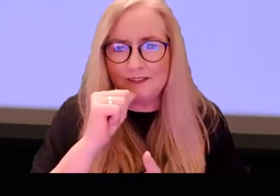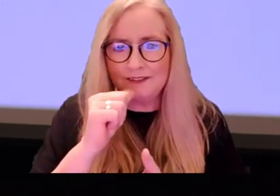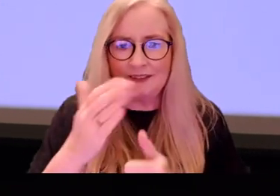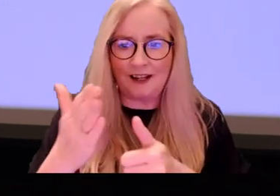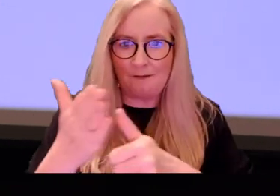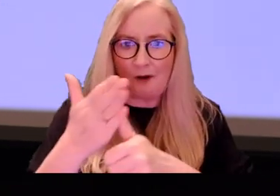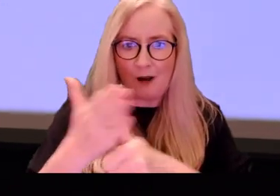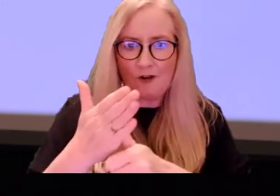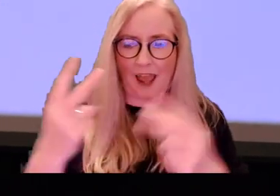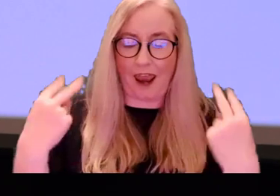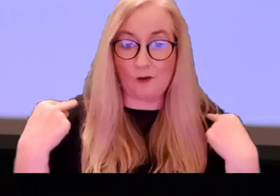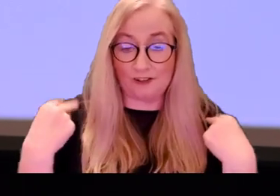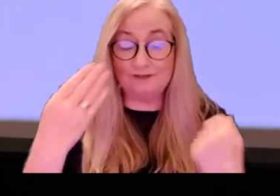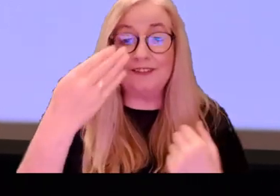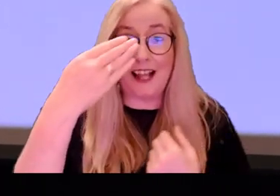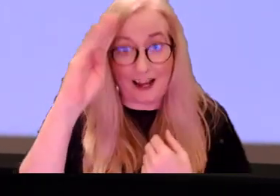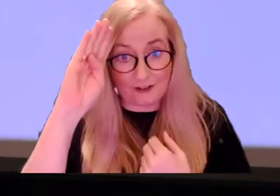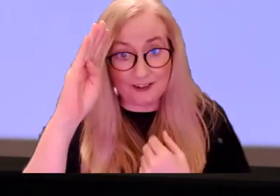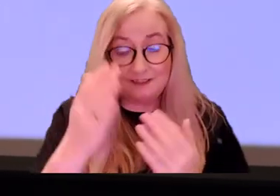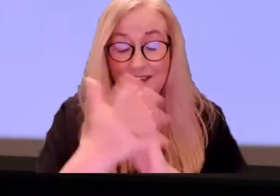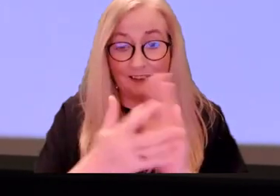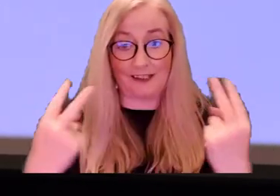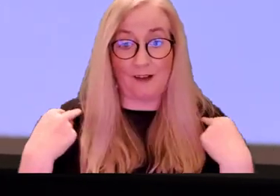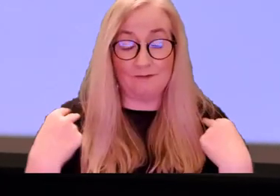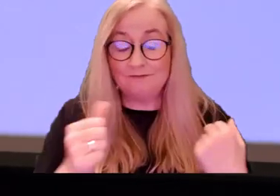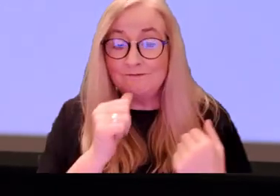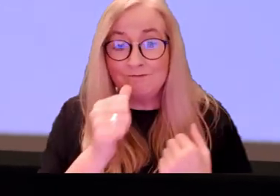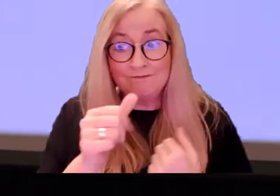and primary language, Irish Sign language.